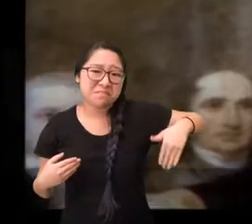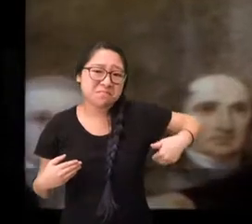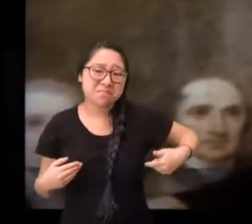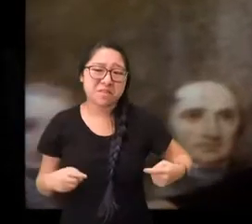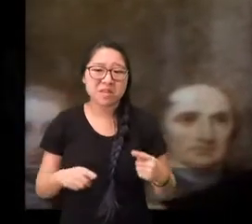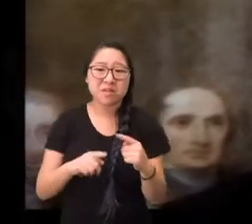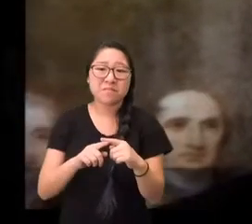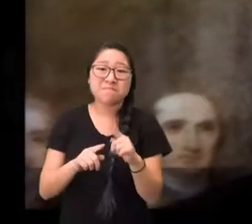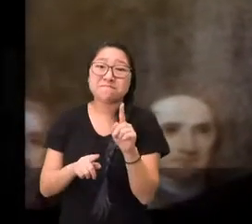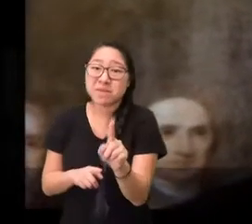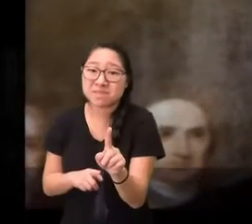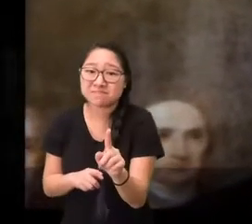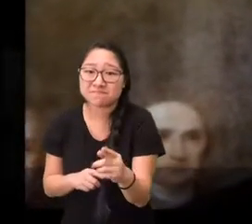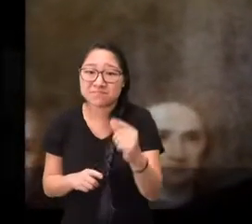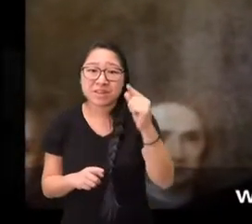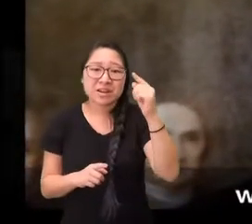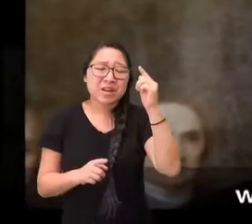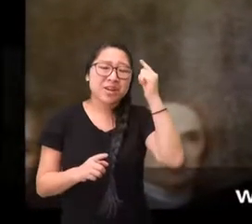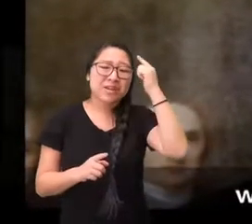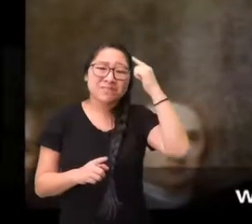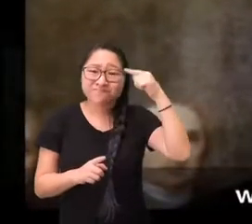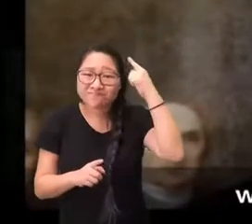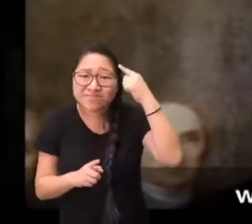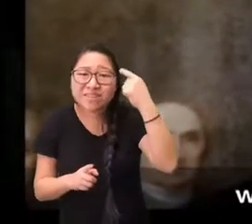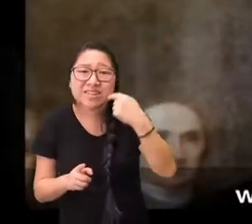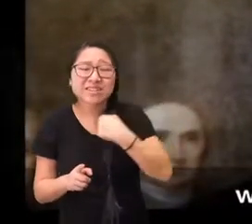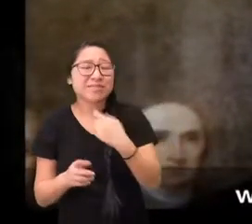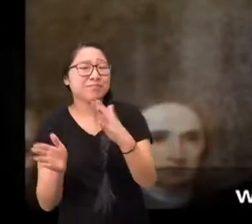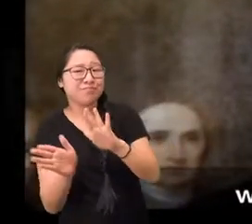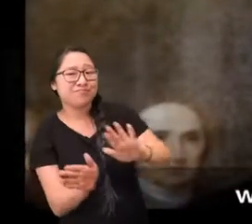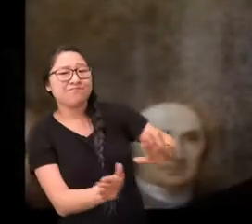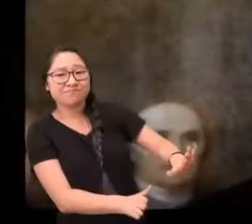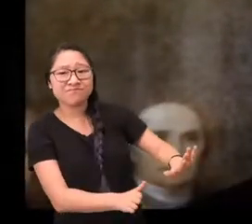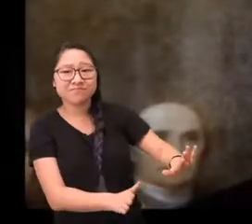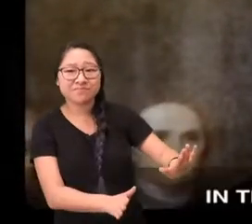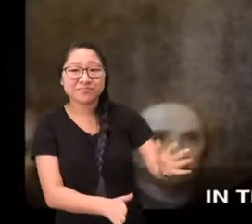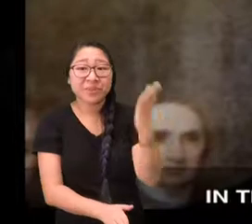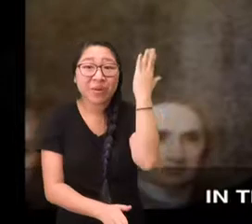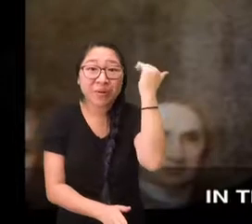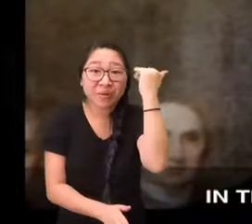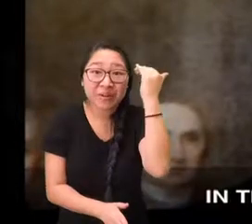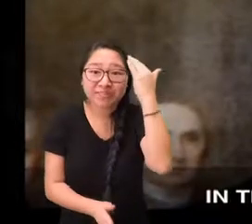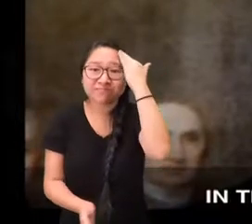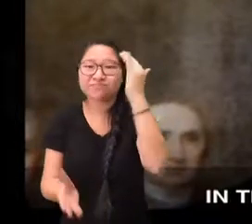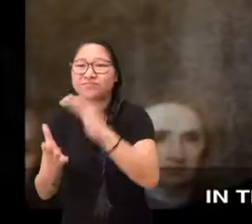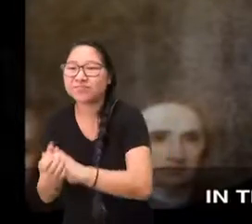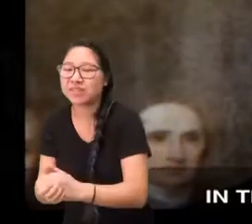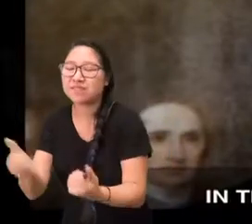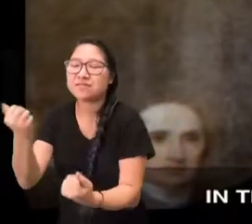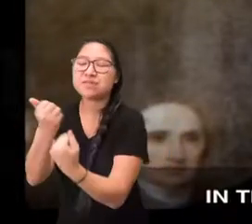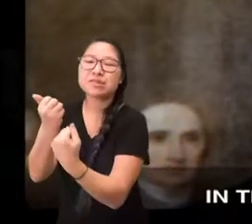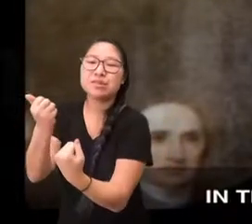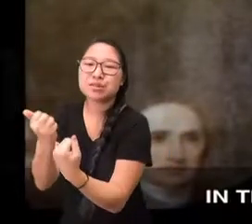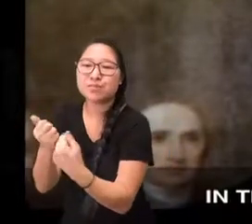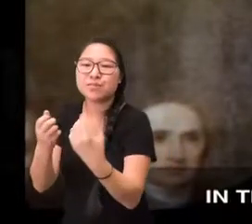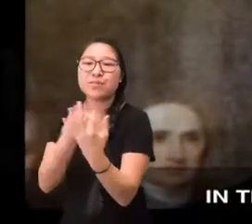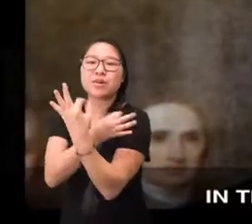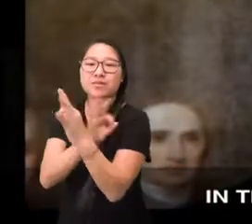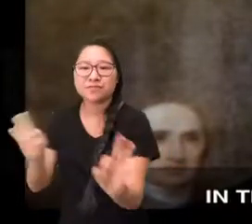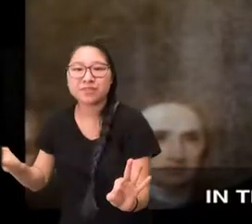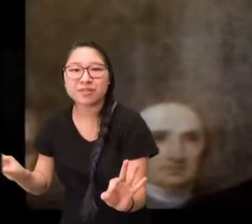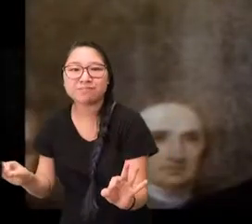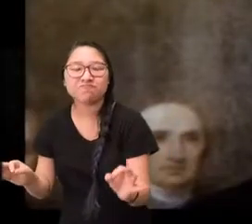accomplish so difficult a task but these doubts were always overcome by a belief in the justice of our